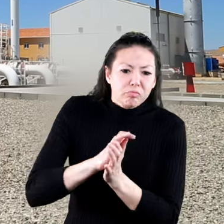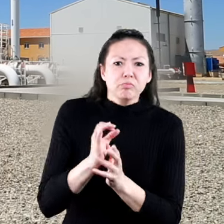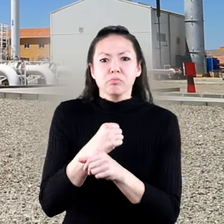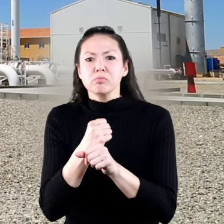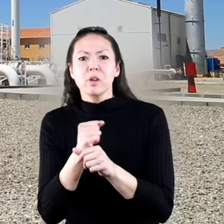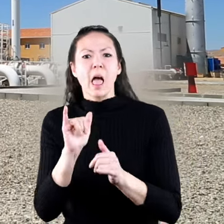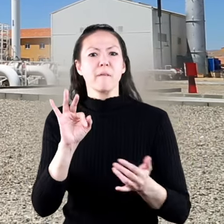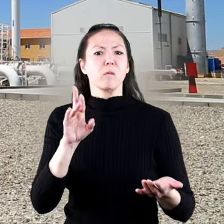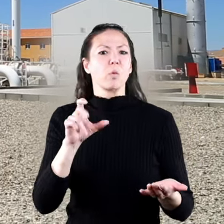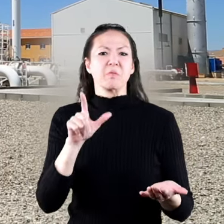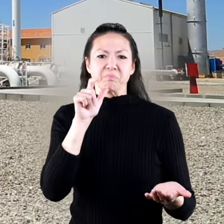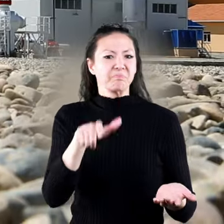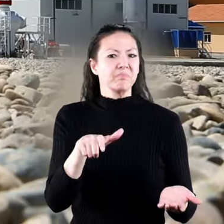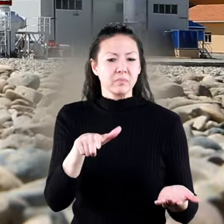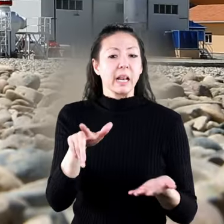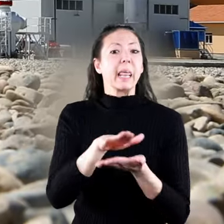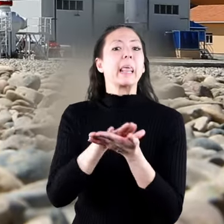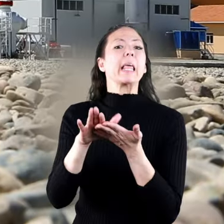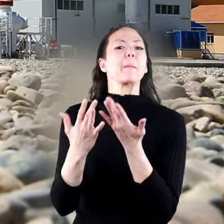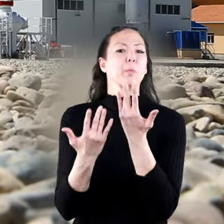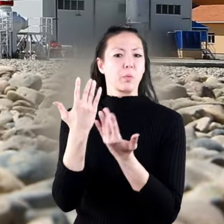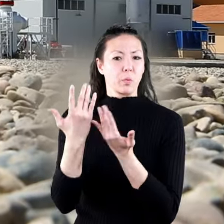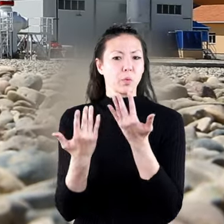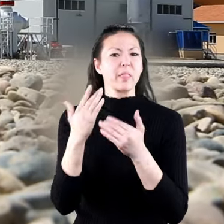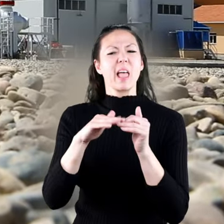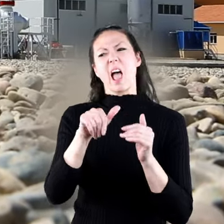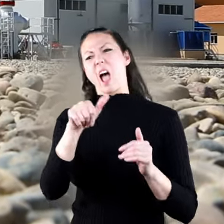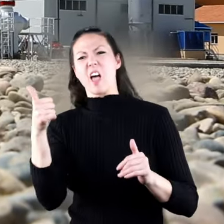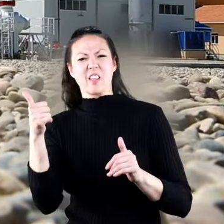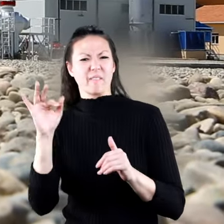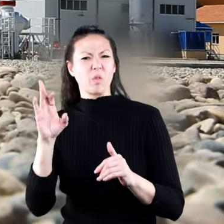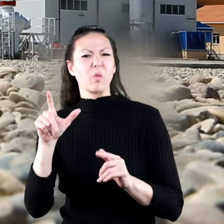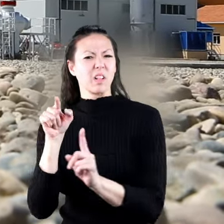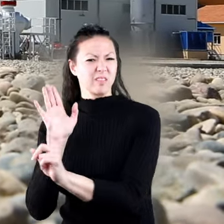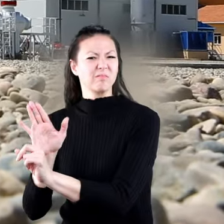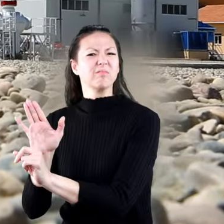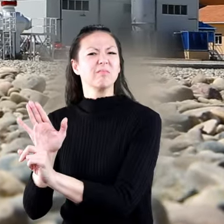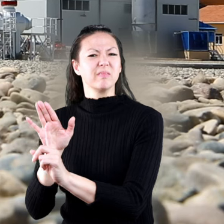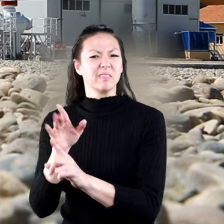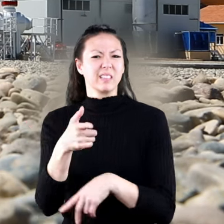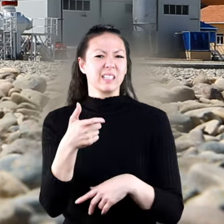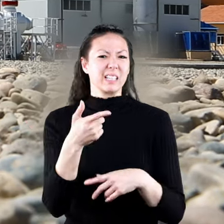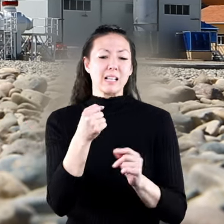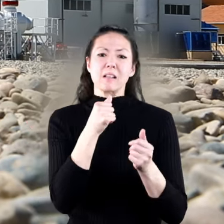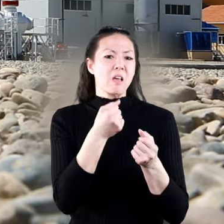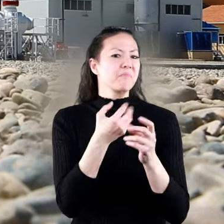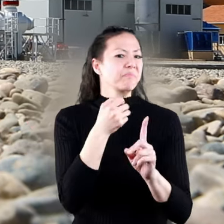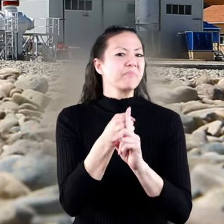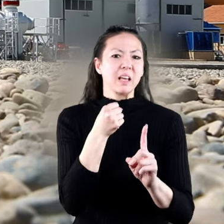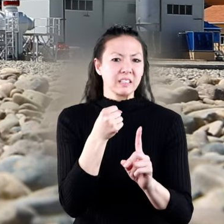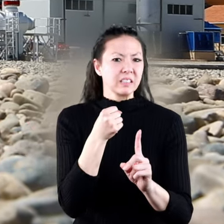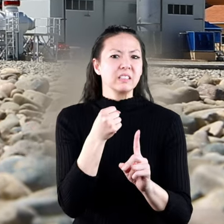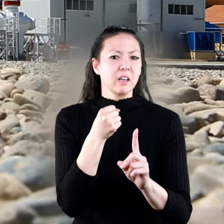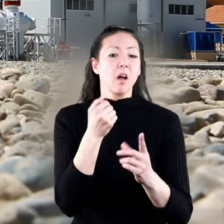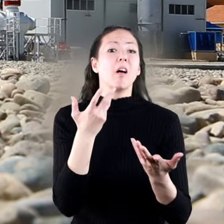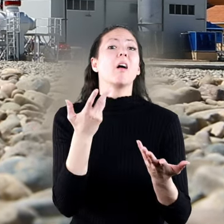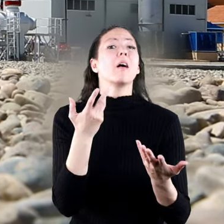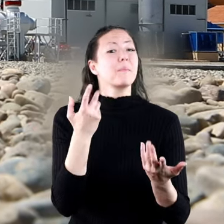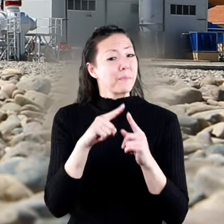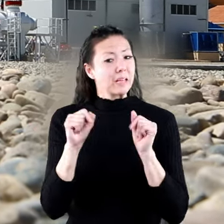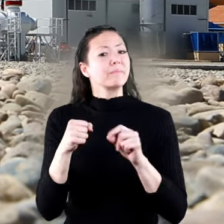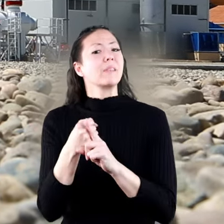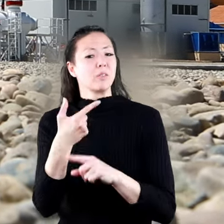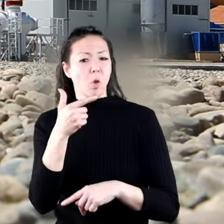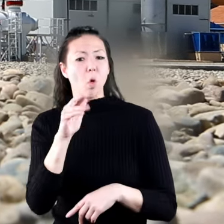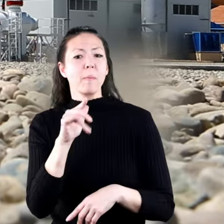be refined to be used as fuel. It's cleaner burning than other fossil fuels, but it does still contribute to greenhouse gases, and